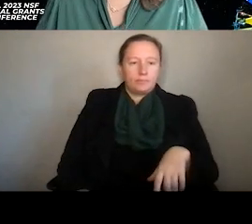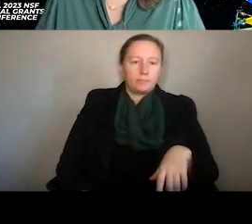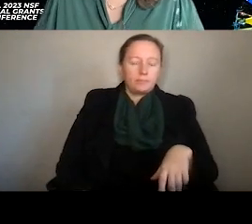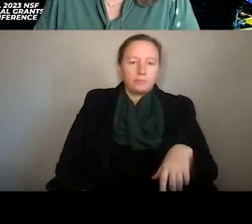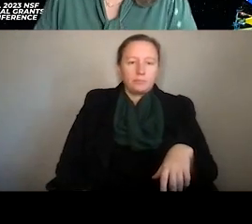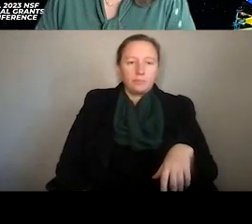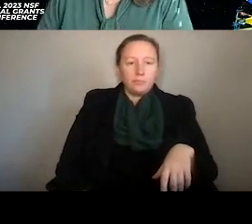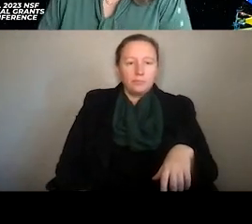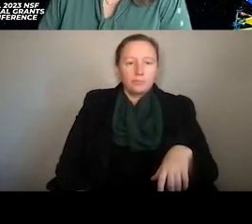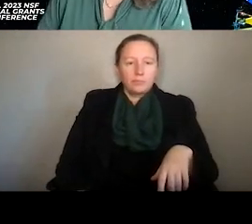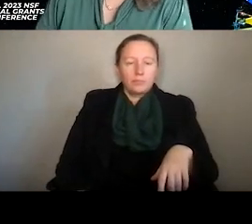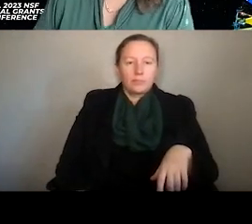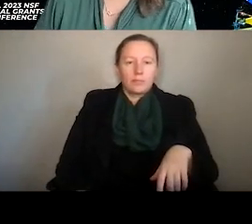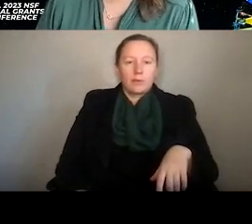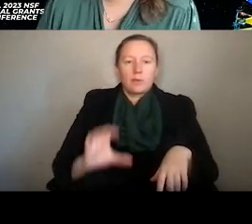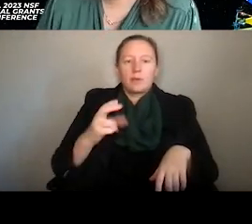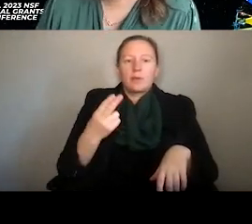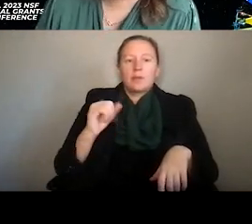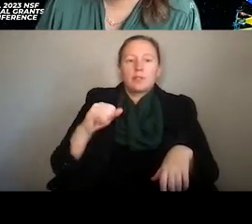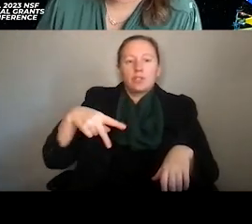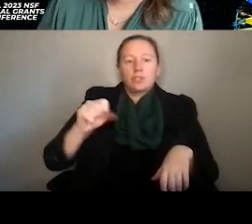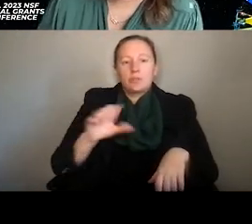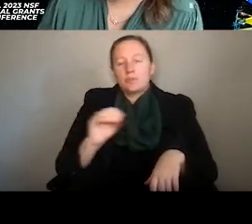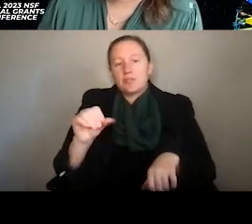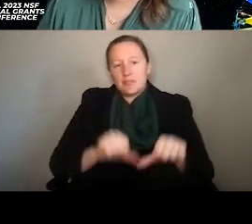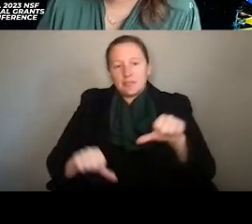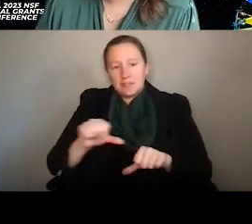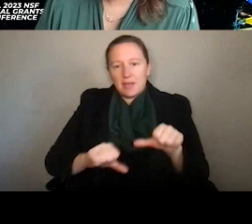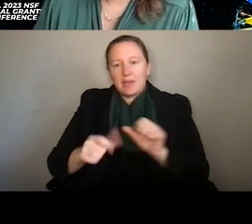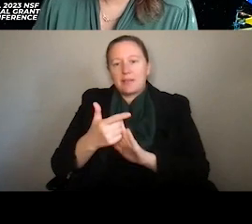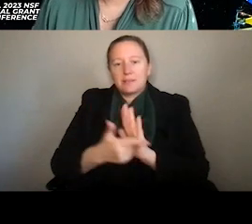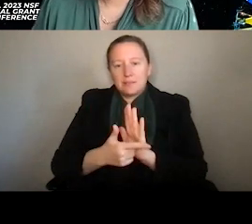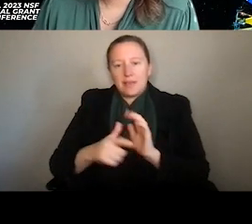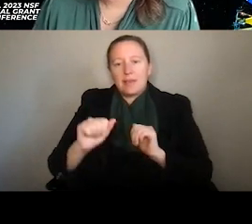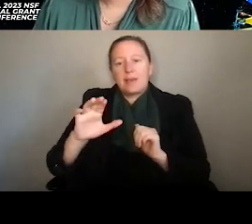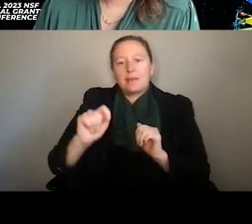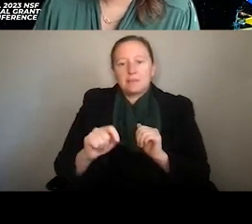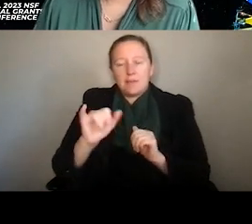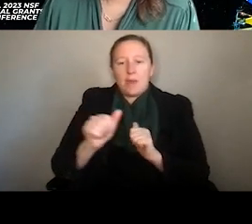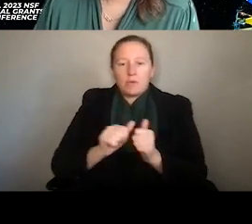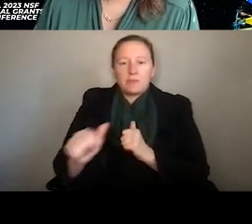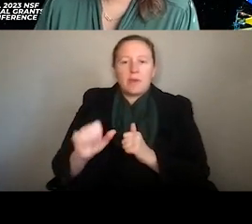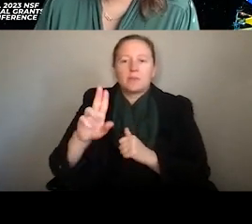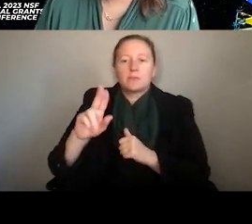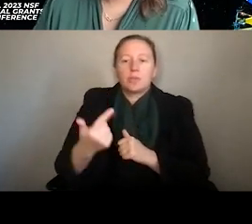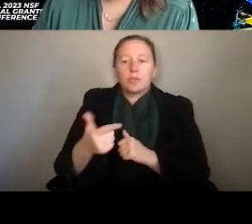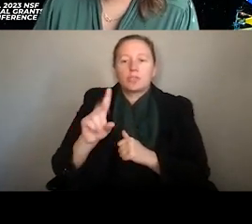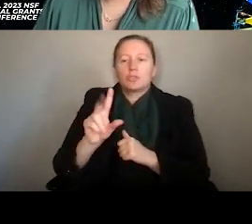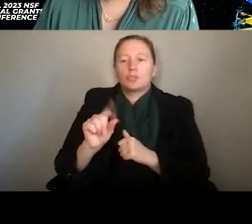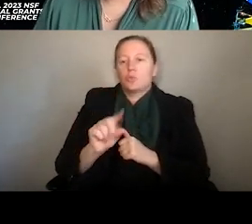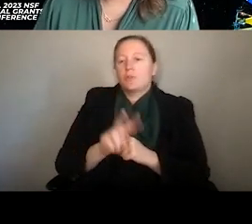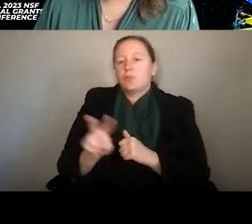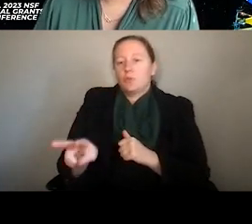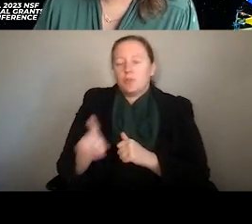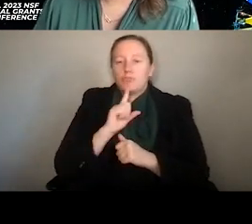So you've likely heard this year about the CHIPS and Science Act. I want to talk about it a little bit. This act was passed in August of 22, and it's